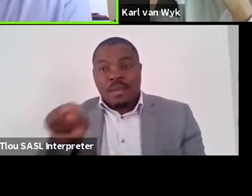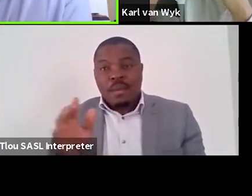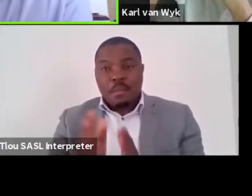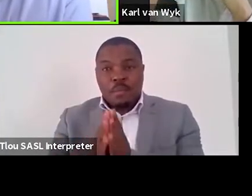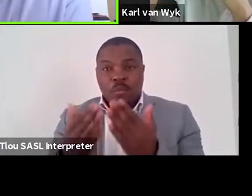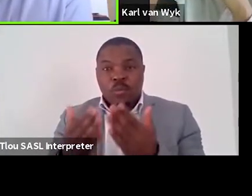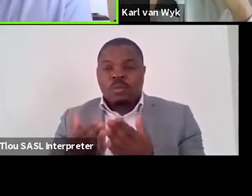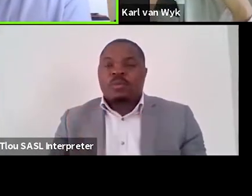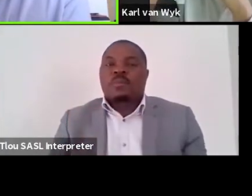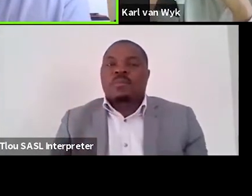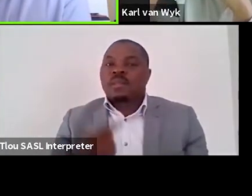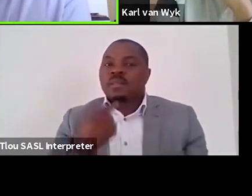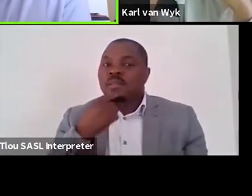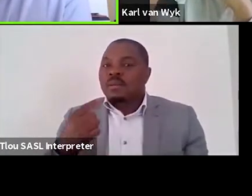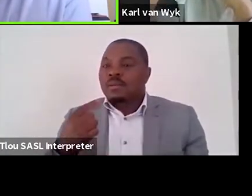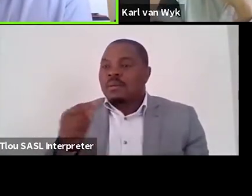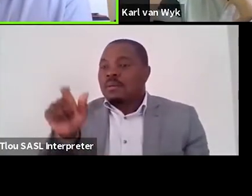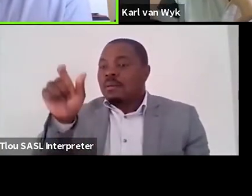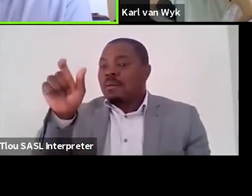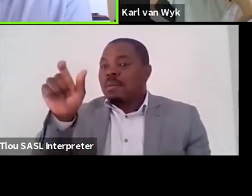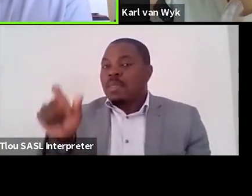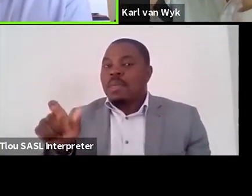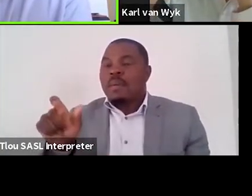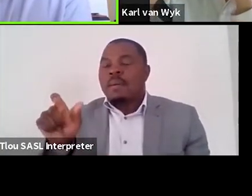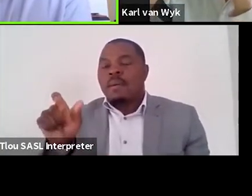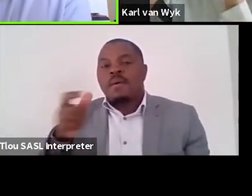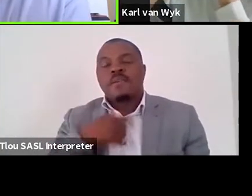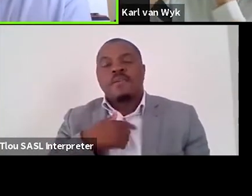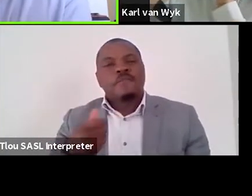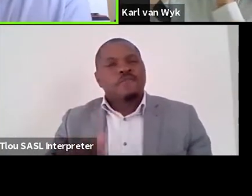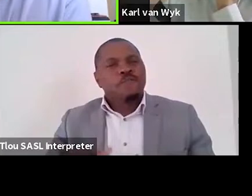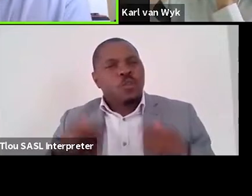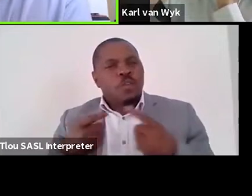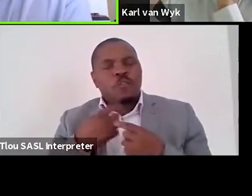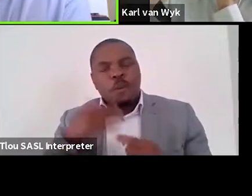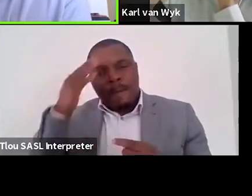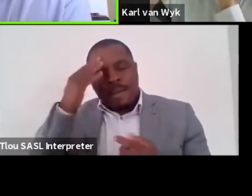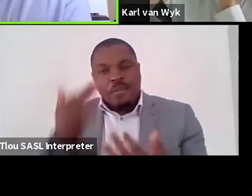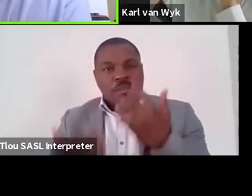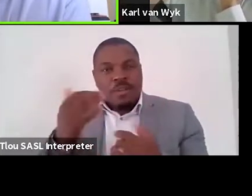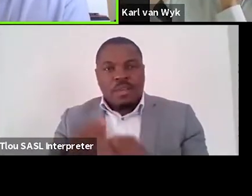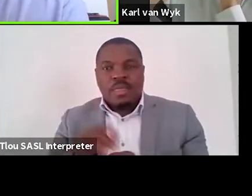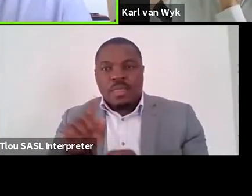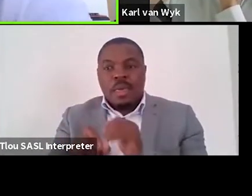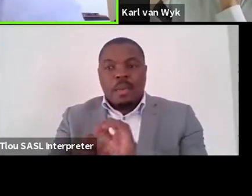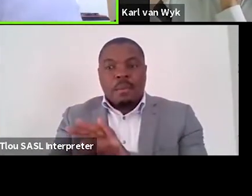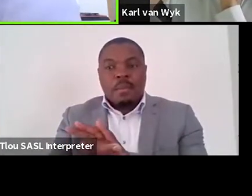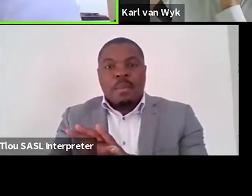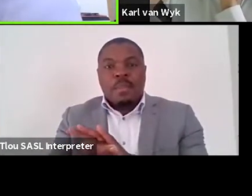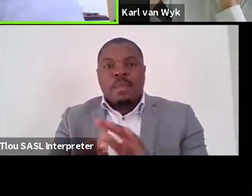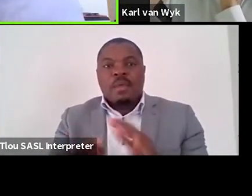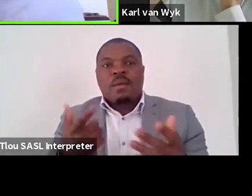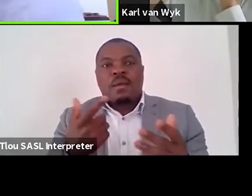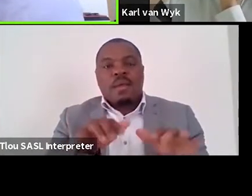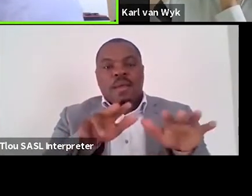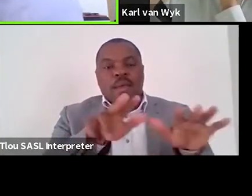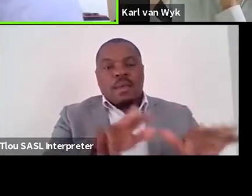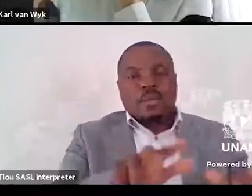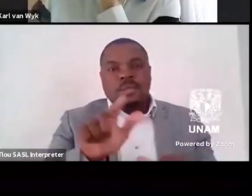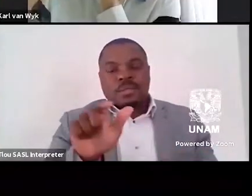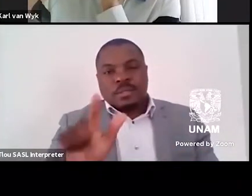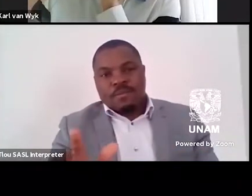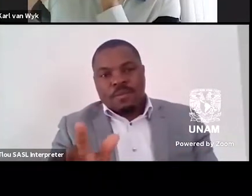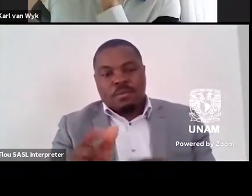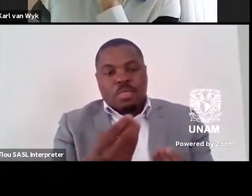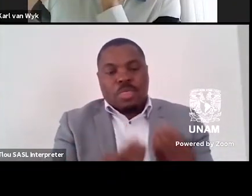Fury, The El Bordo Mine Fire, a reflection upon the accident that caused the life of 87 miners and